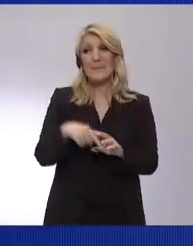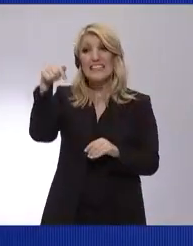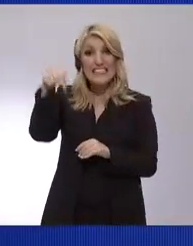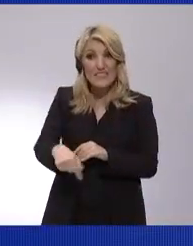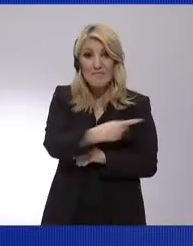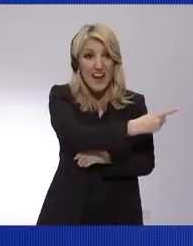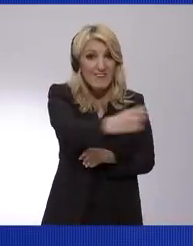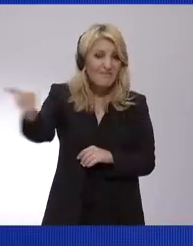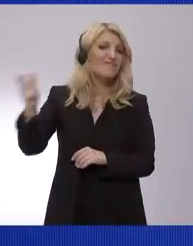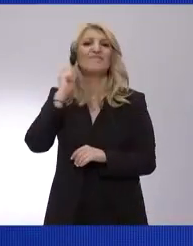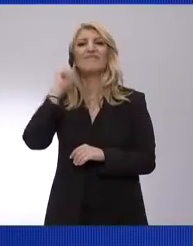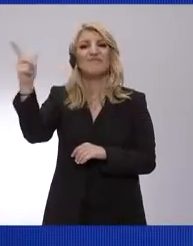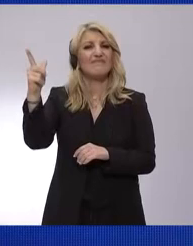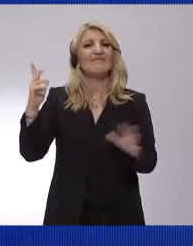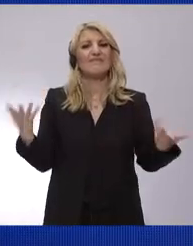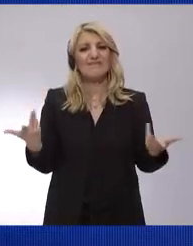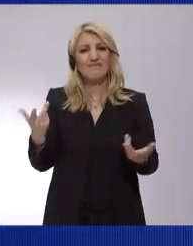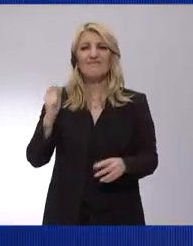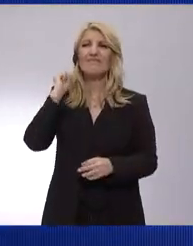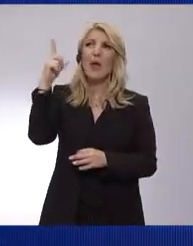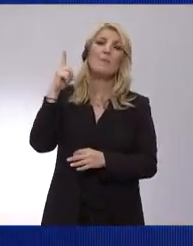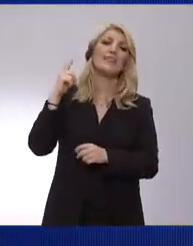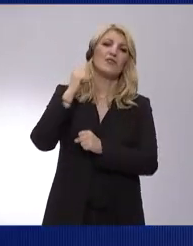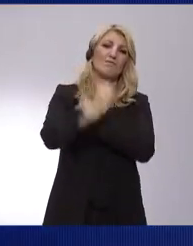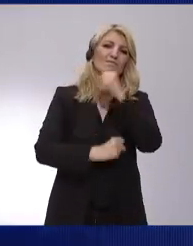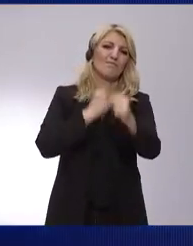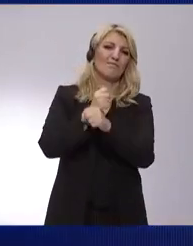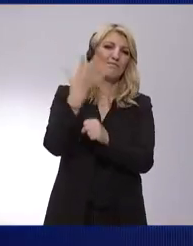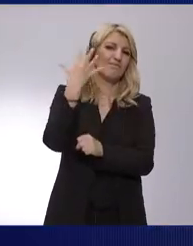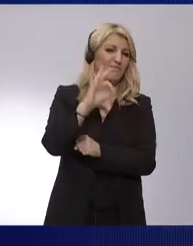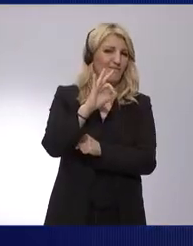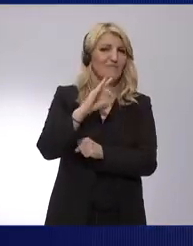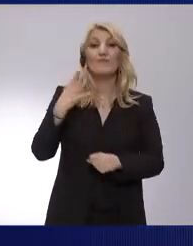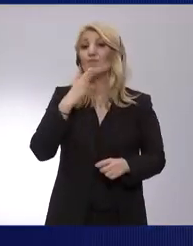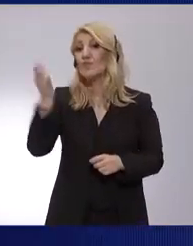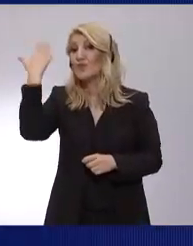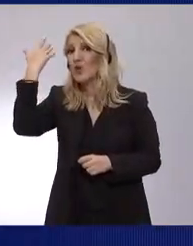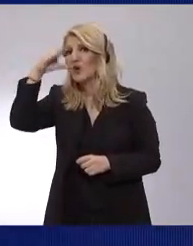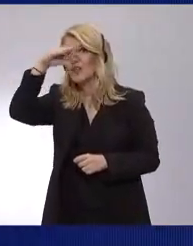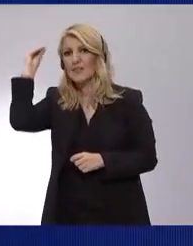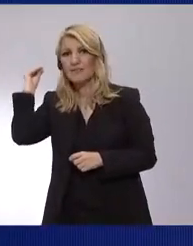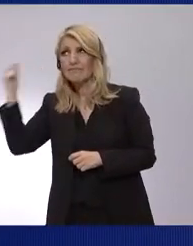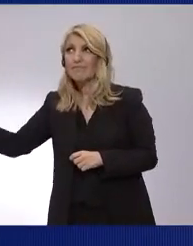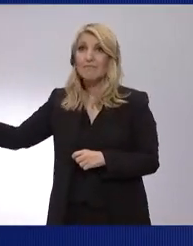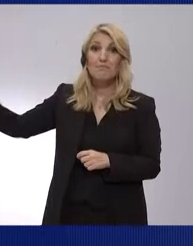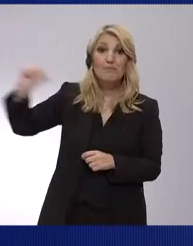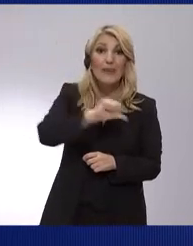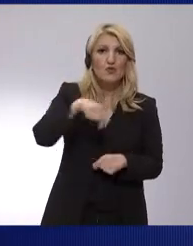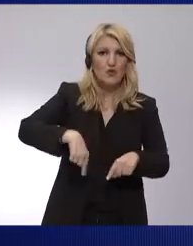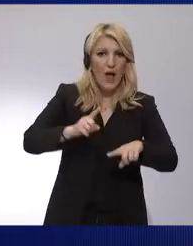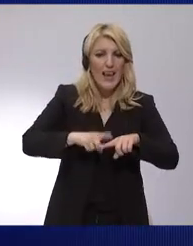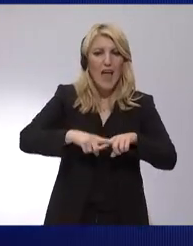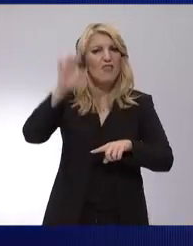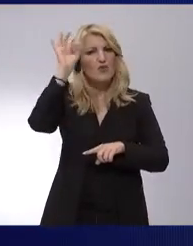Konstantinos Kharmenalis returned to Greece to restore democracy. He knew